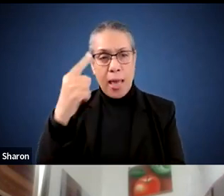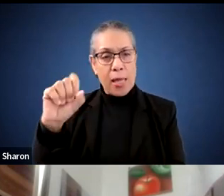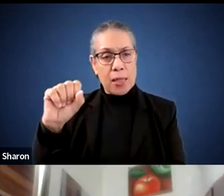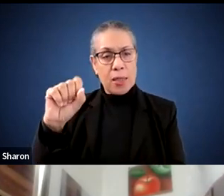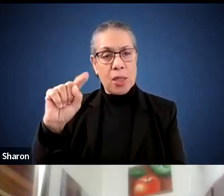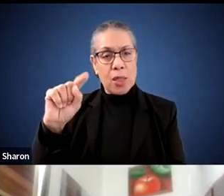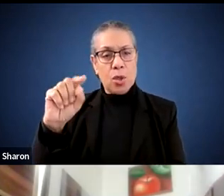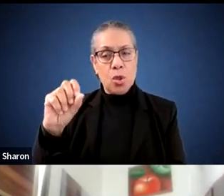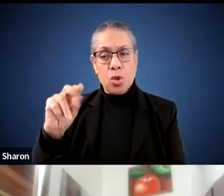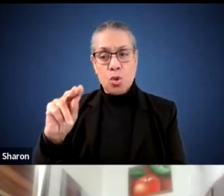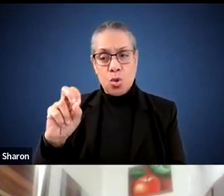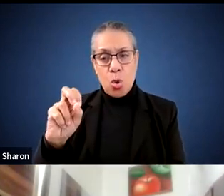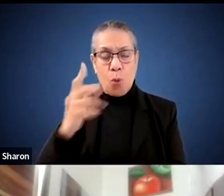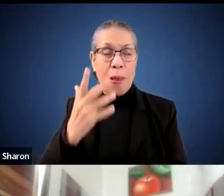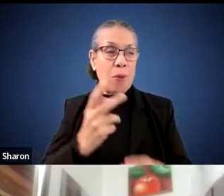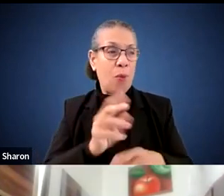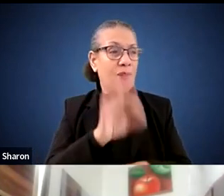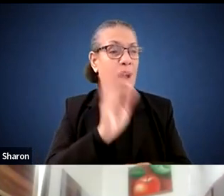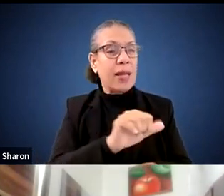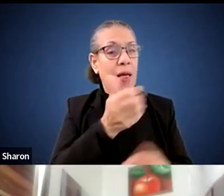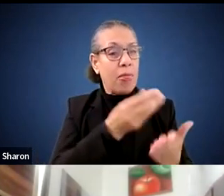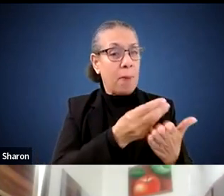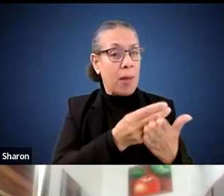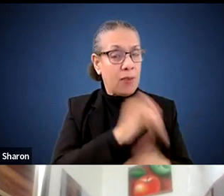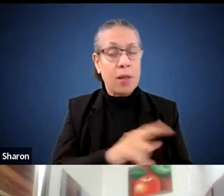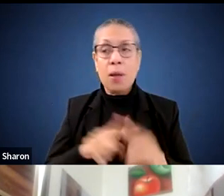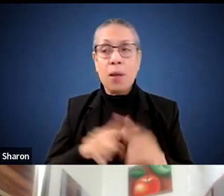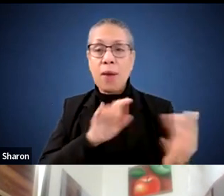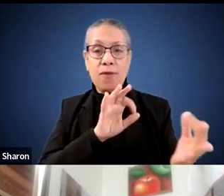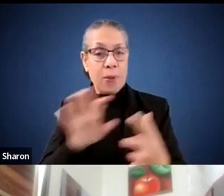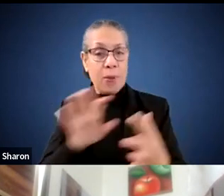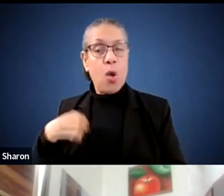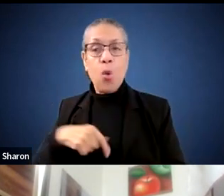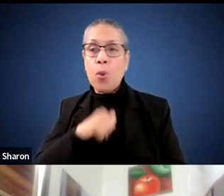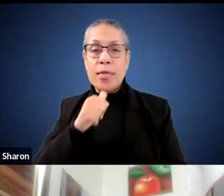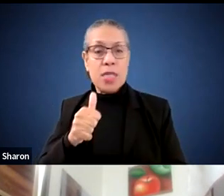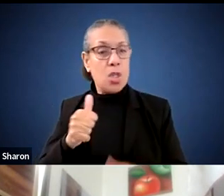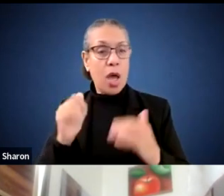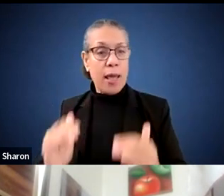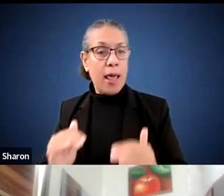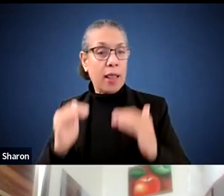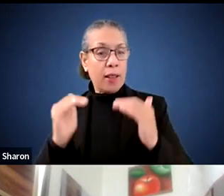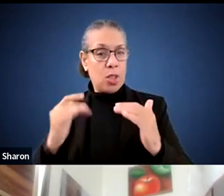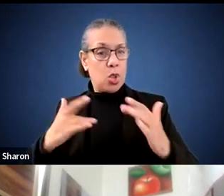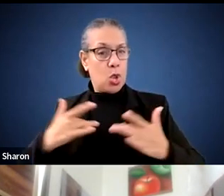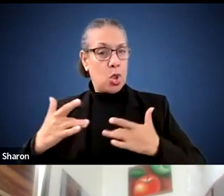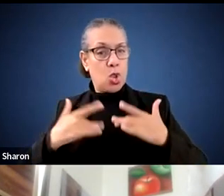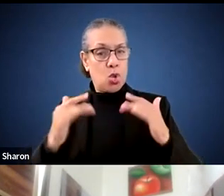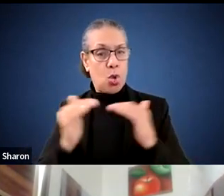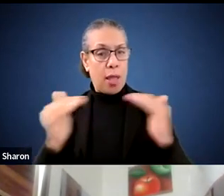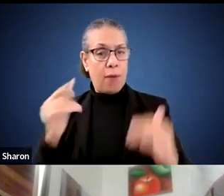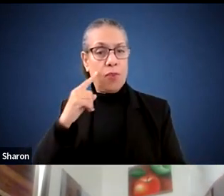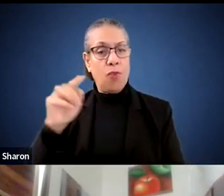Hopefully we'll find other funds for that. But, you know, we get feedback that we didn't elevate it to the concern level for